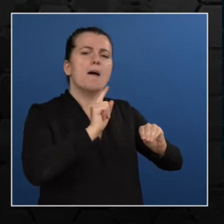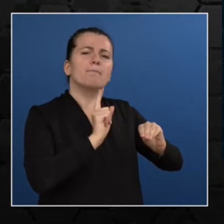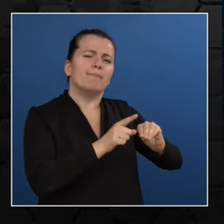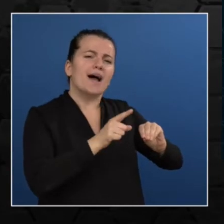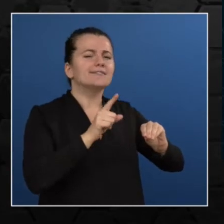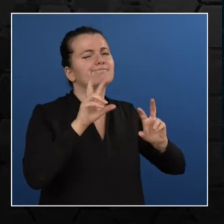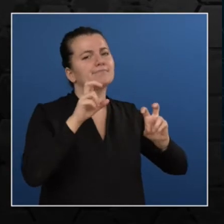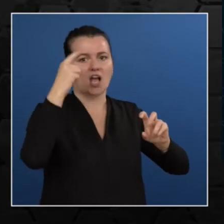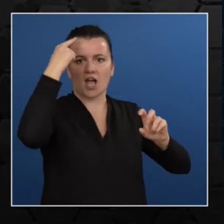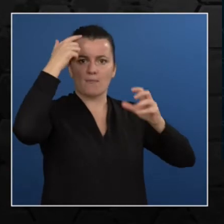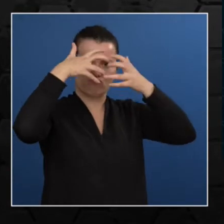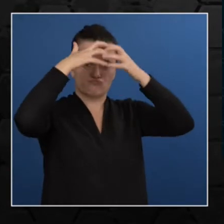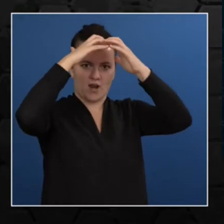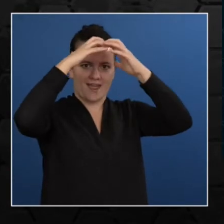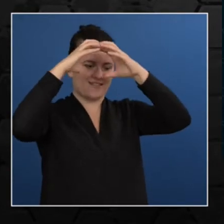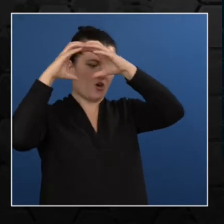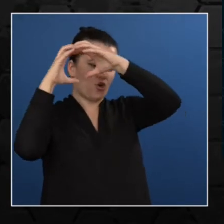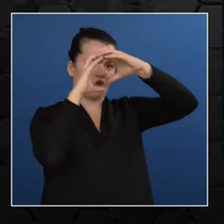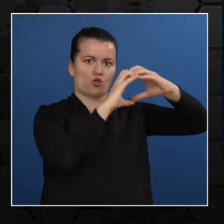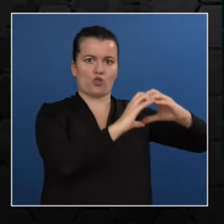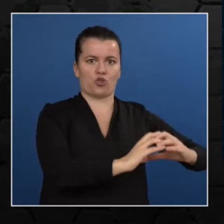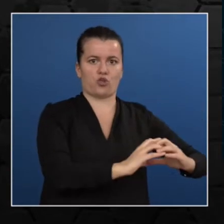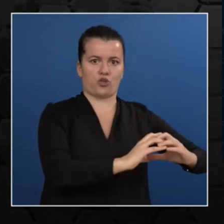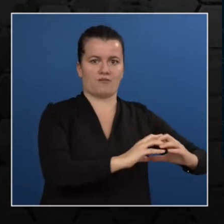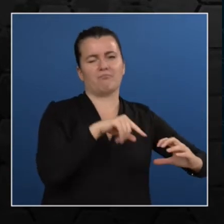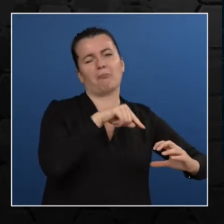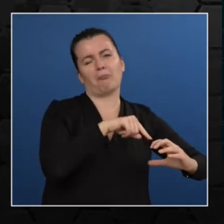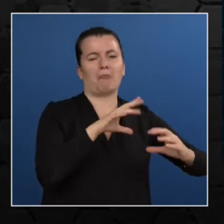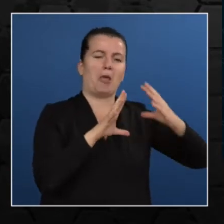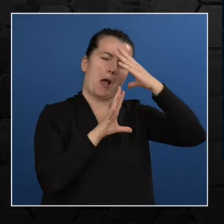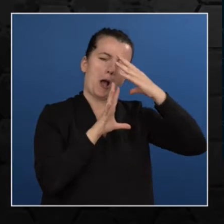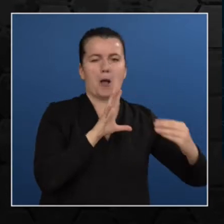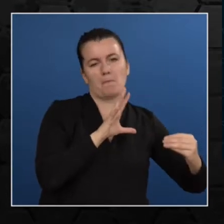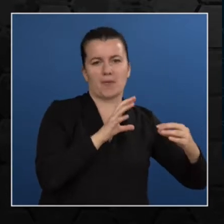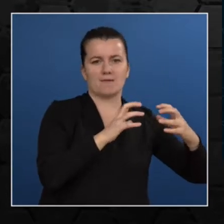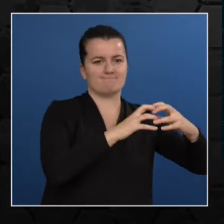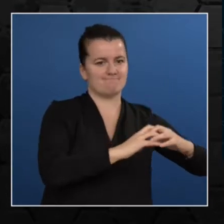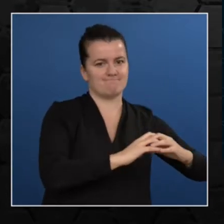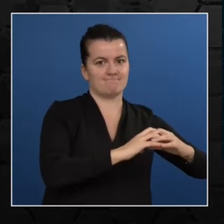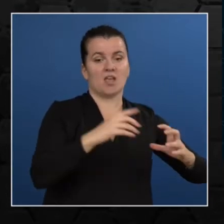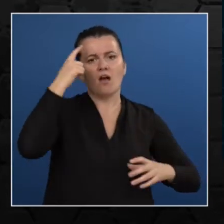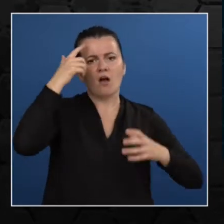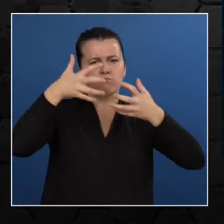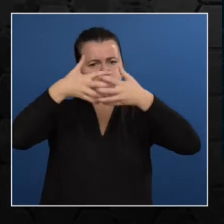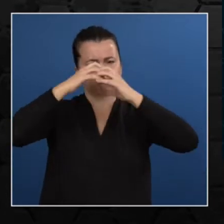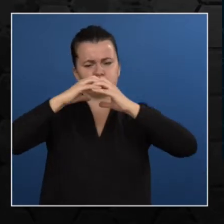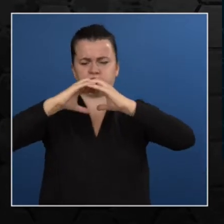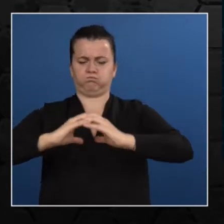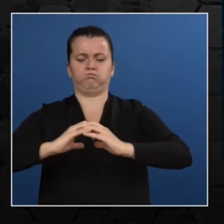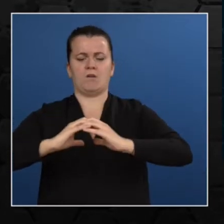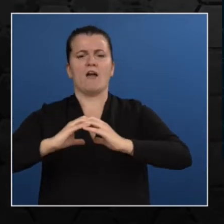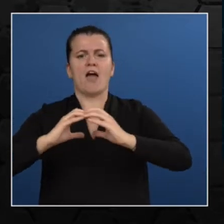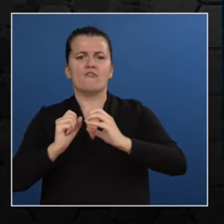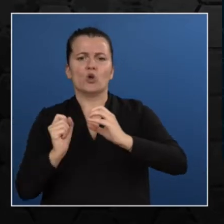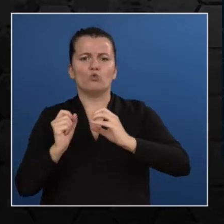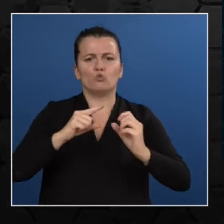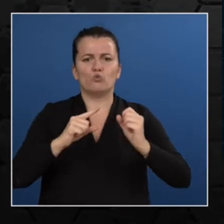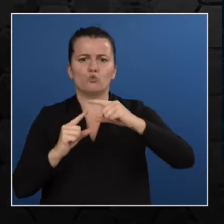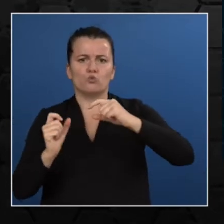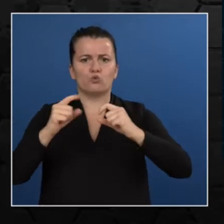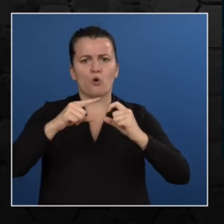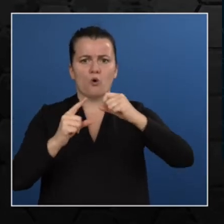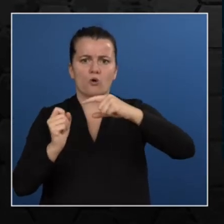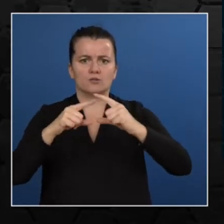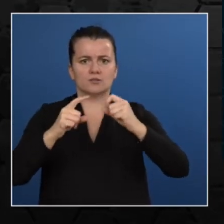brain. It is made up of billions of neurons. And these neurons connect together to form networks